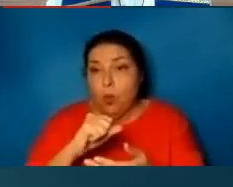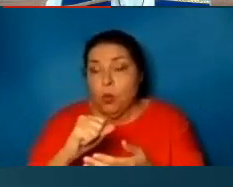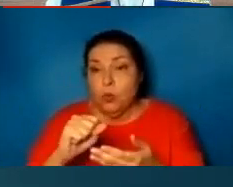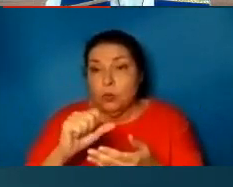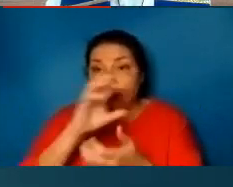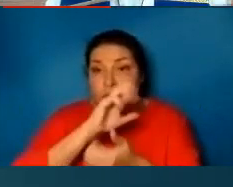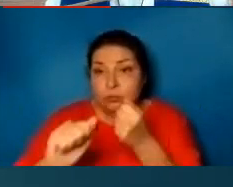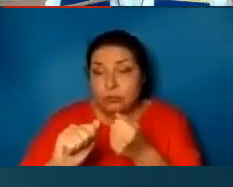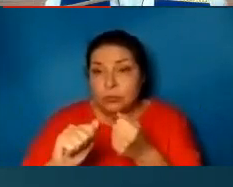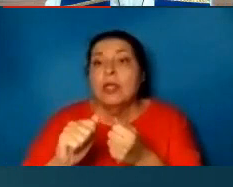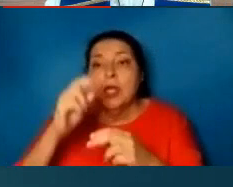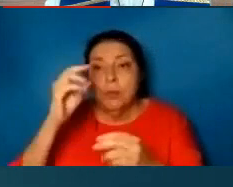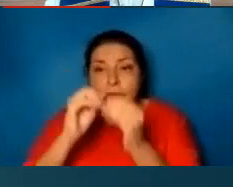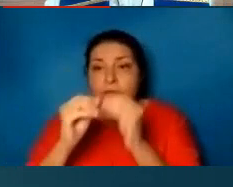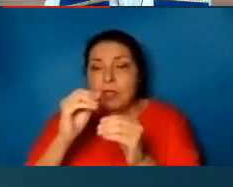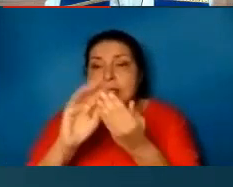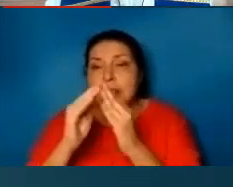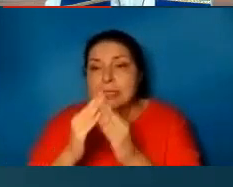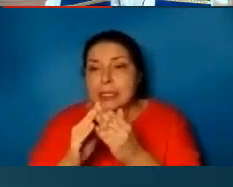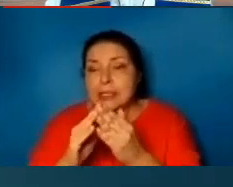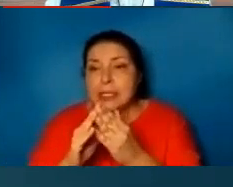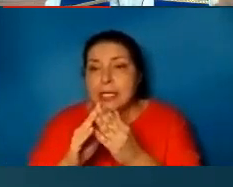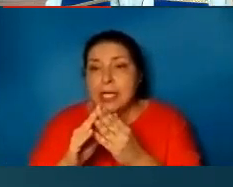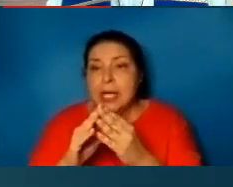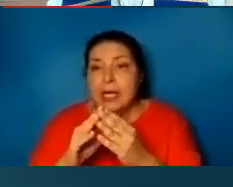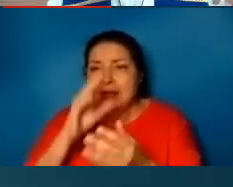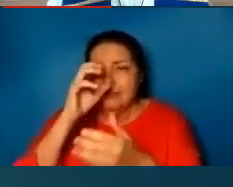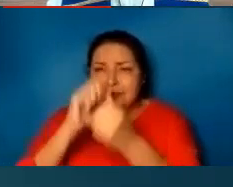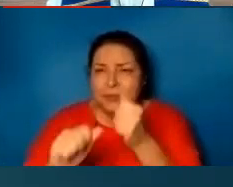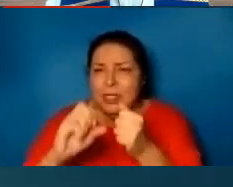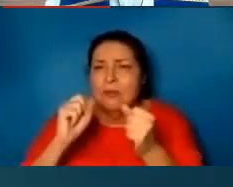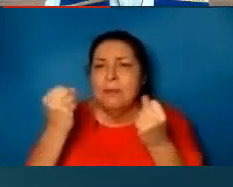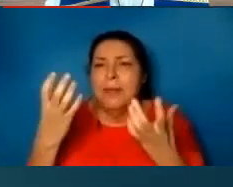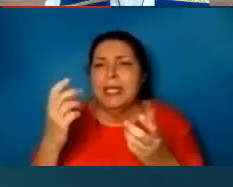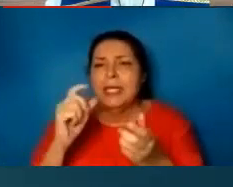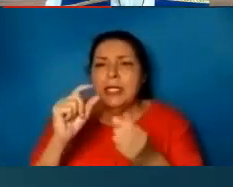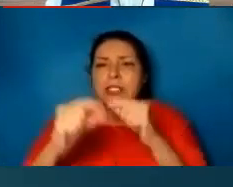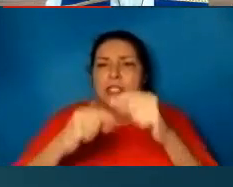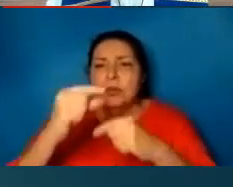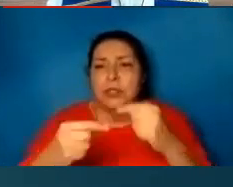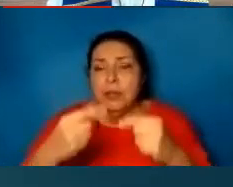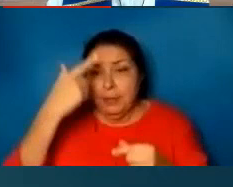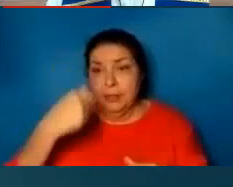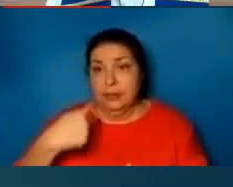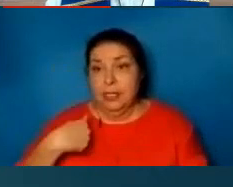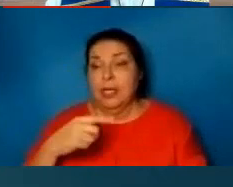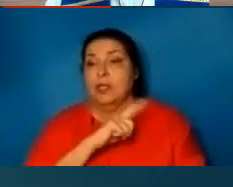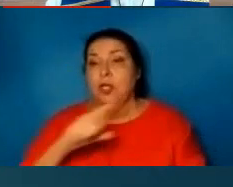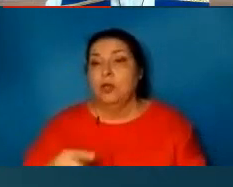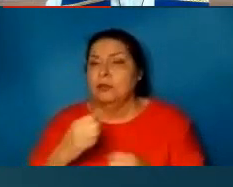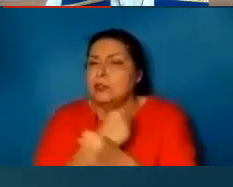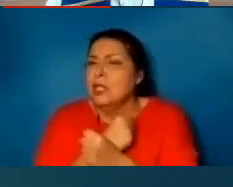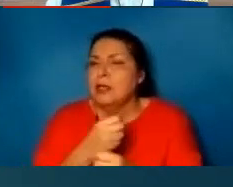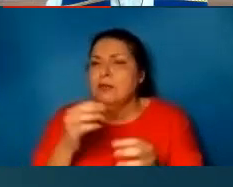the ruined cities, the devastations of many generations. For I, the Lord, love justice, hate